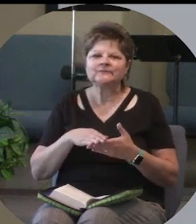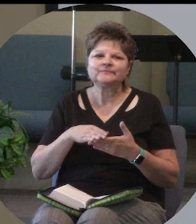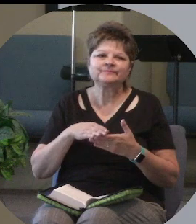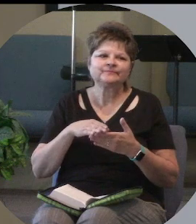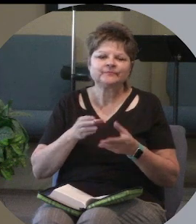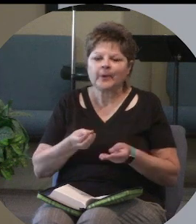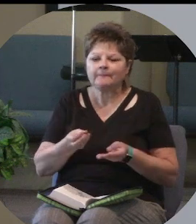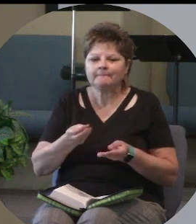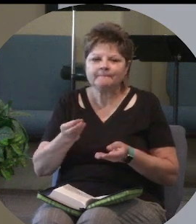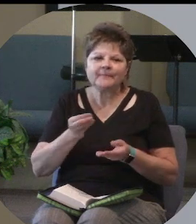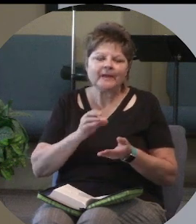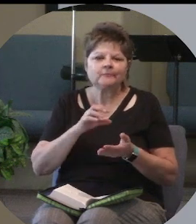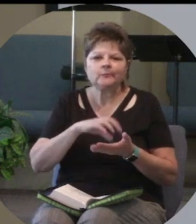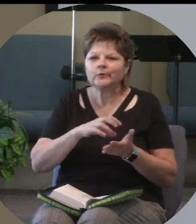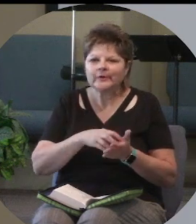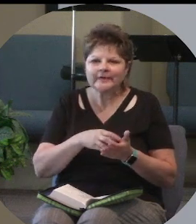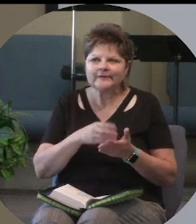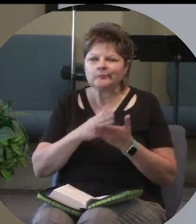or something.